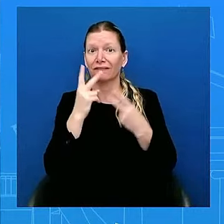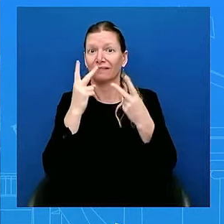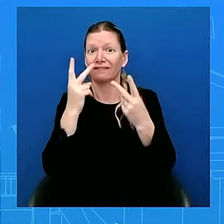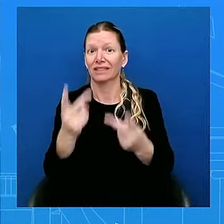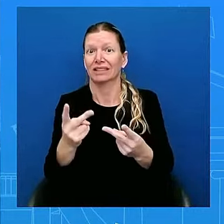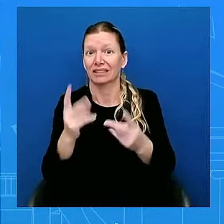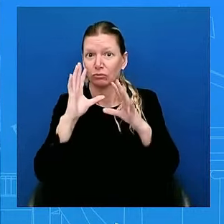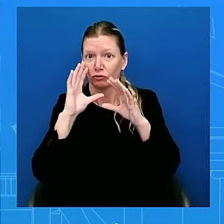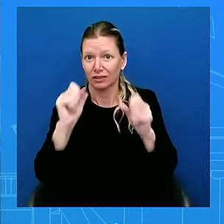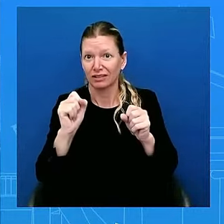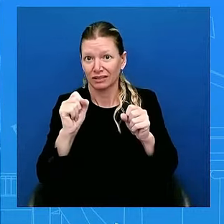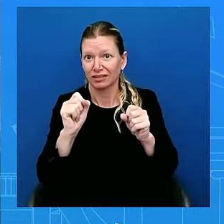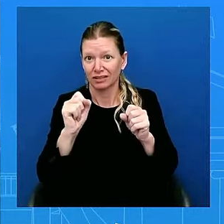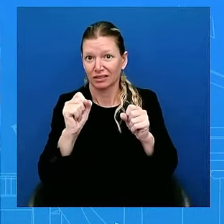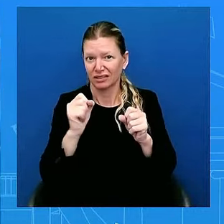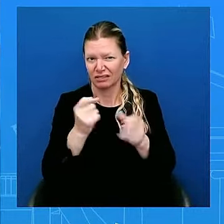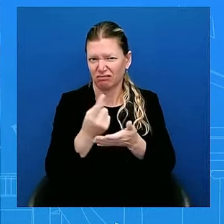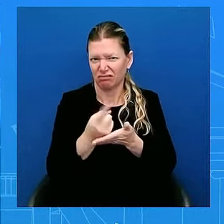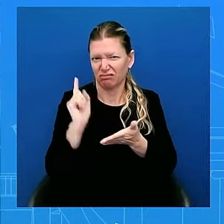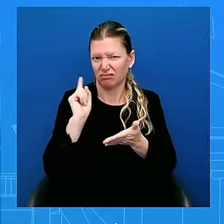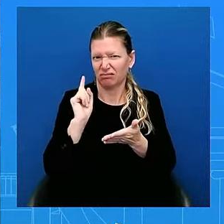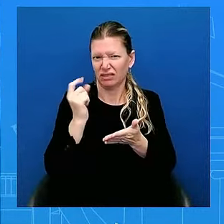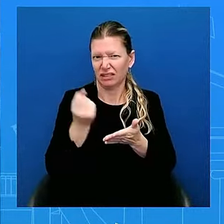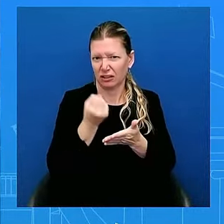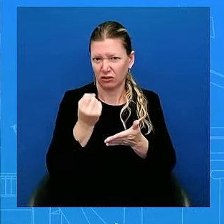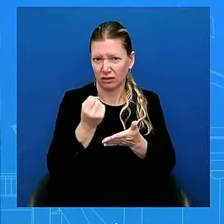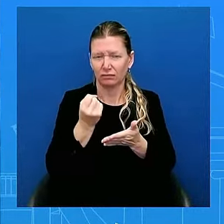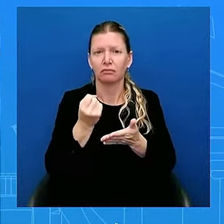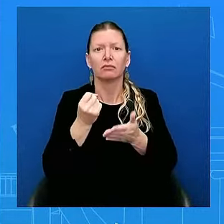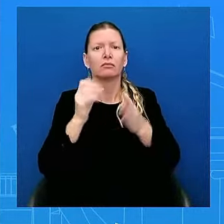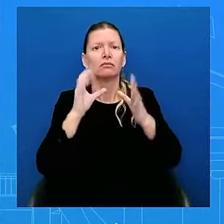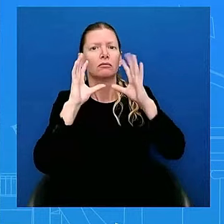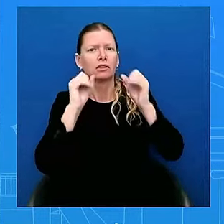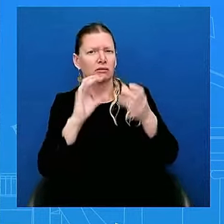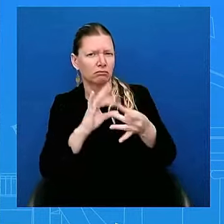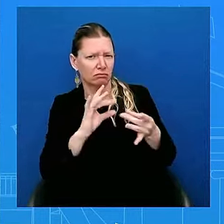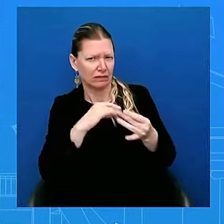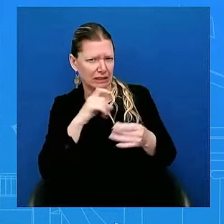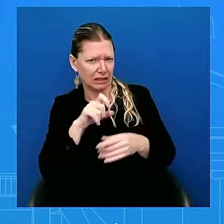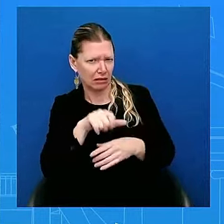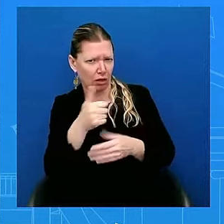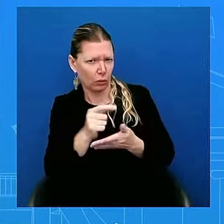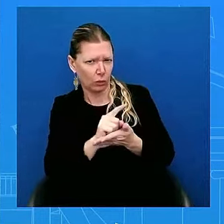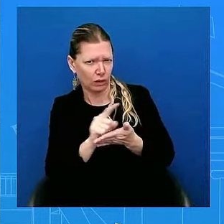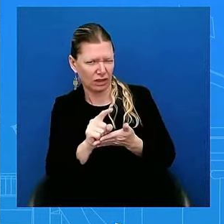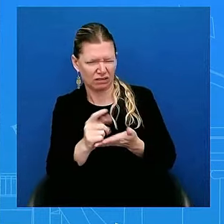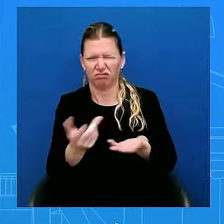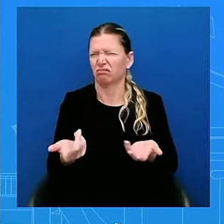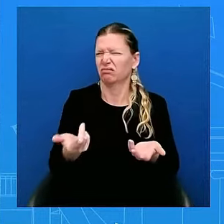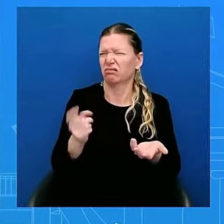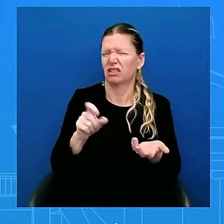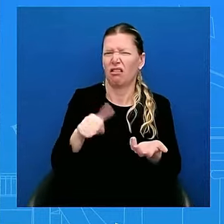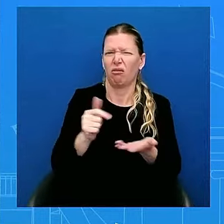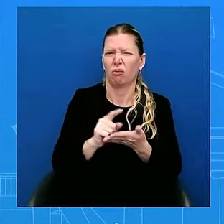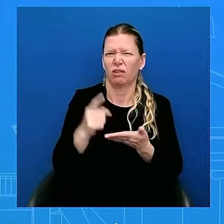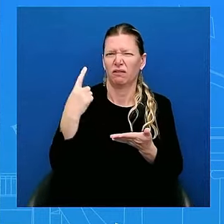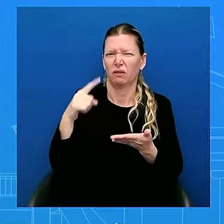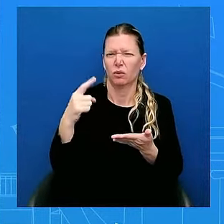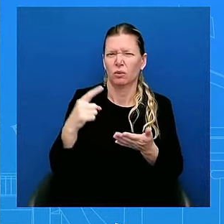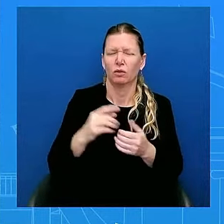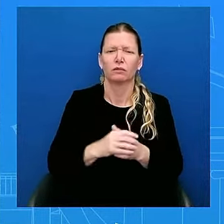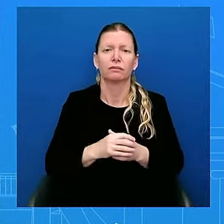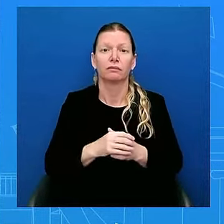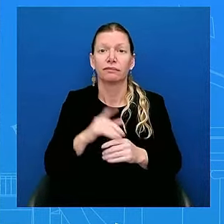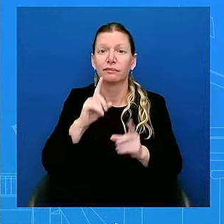I need another week. What do you need another week for? So I'll say this. They had a very good conversation, the